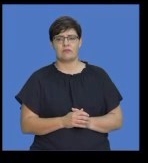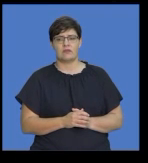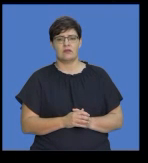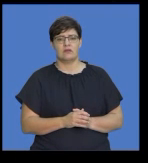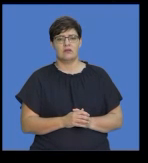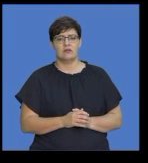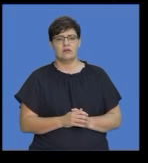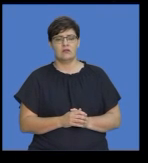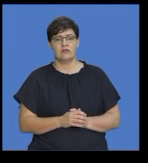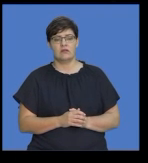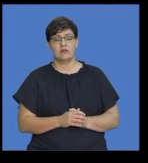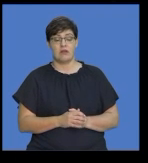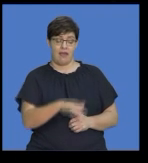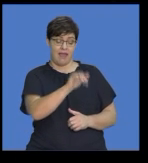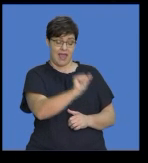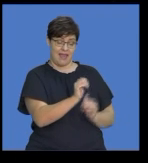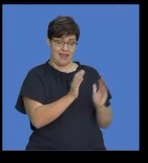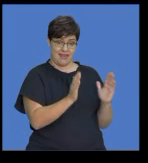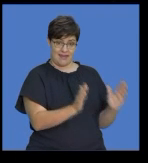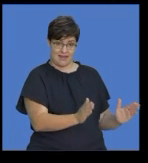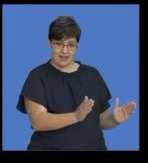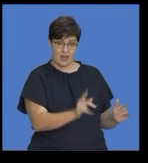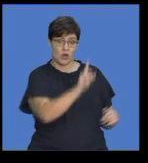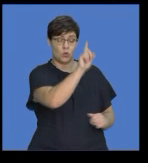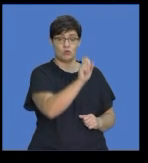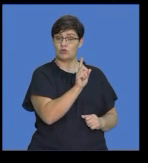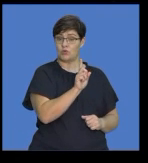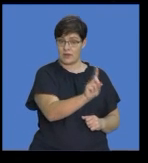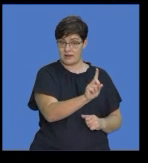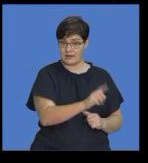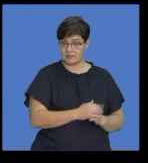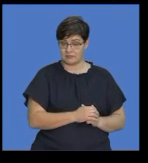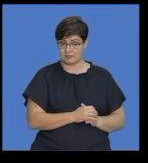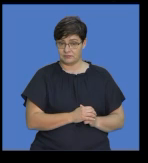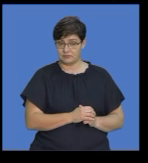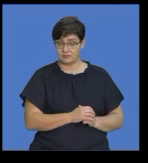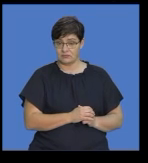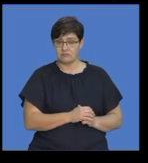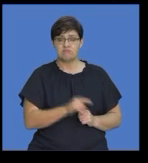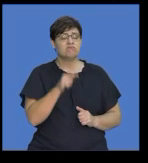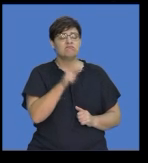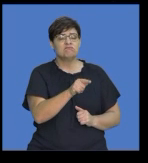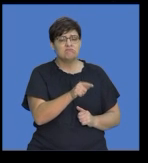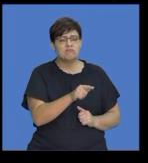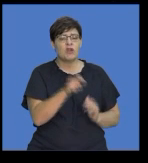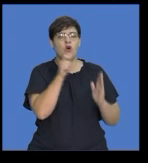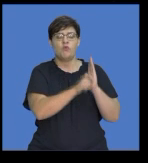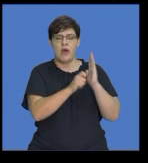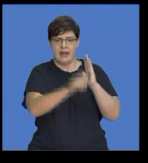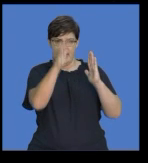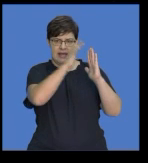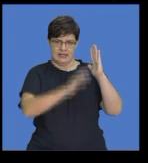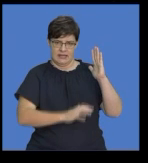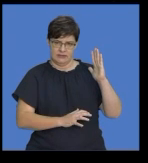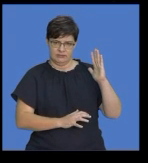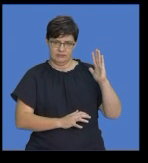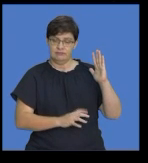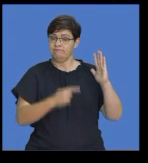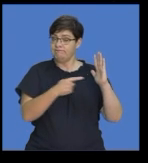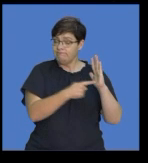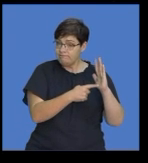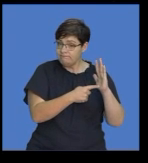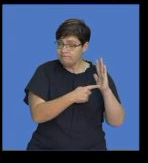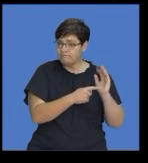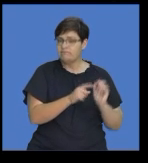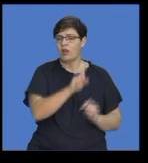section A which is question 1. In question 1 you will have to write an essay which is just one